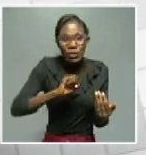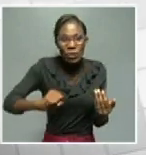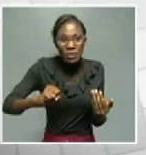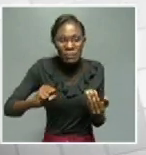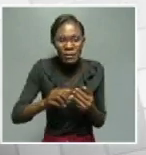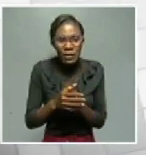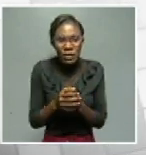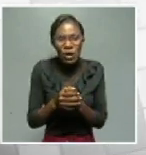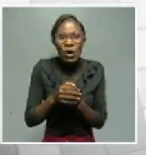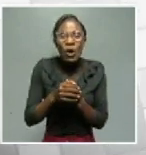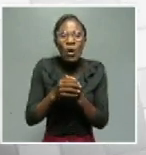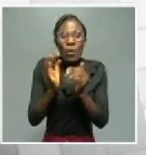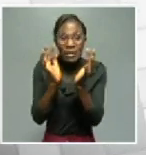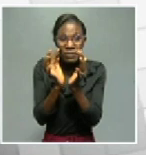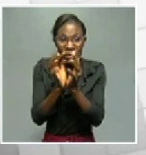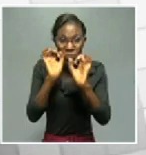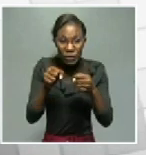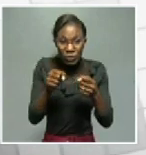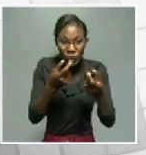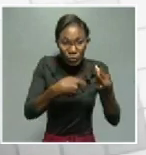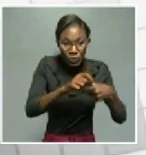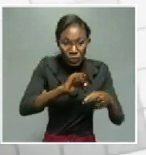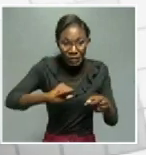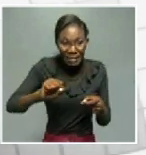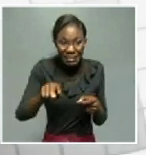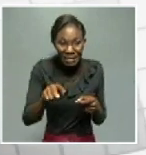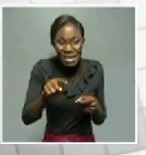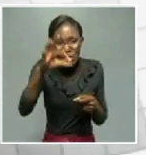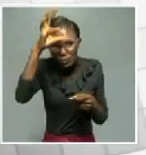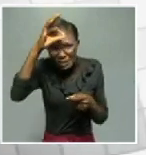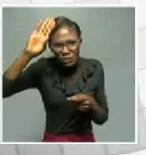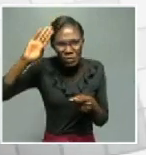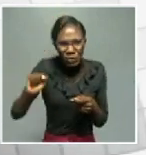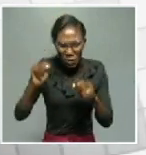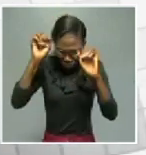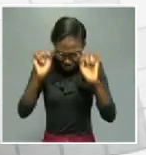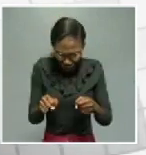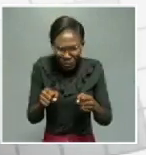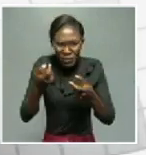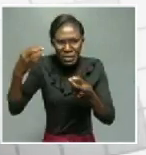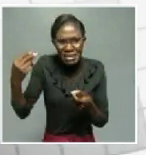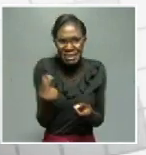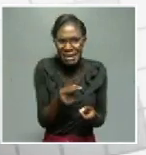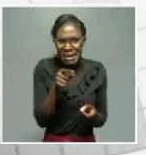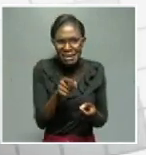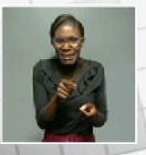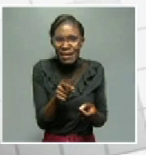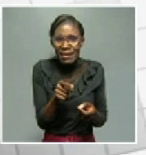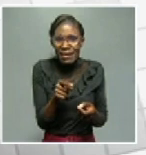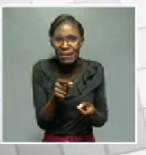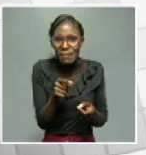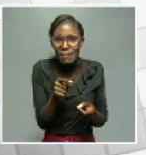obviously, the municipality is able to sell their land. The men and women in uniform are able to buy land. But importantly, to restore